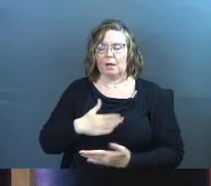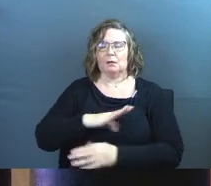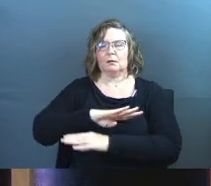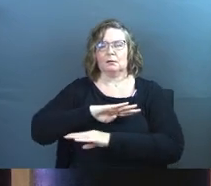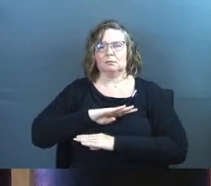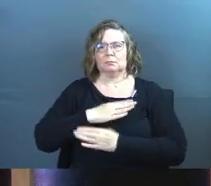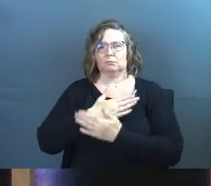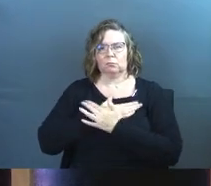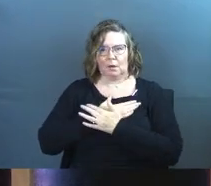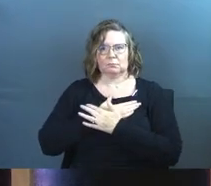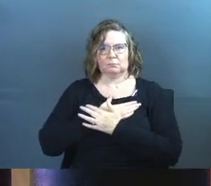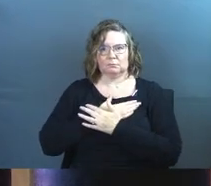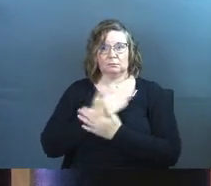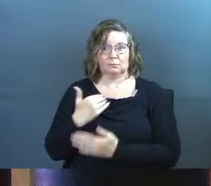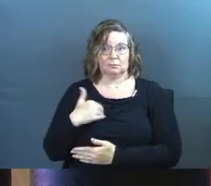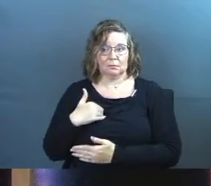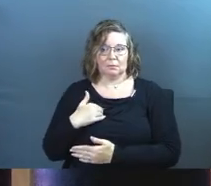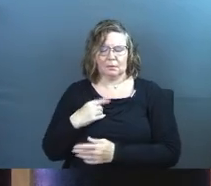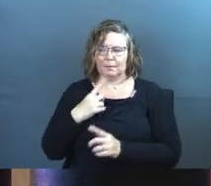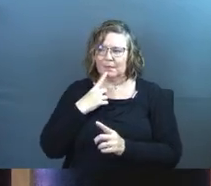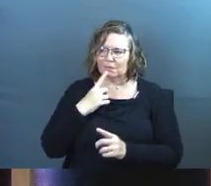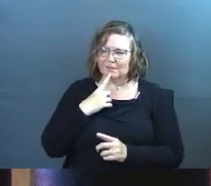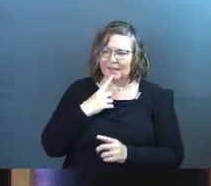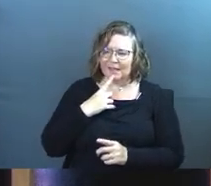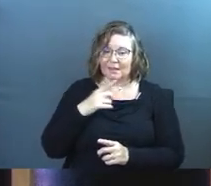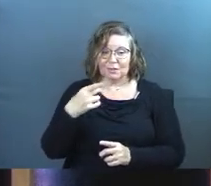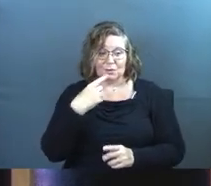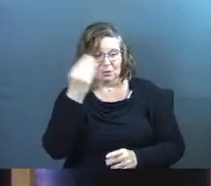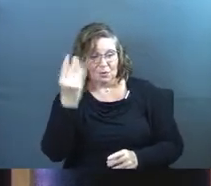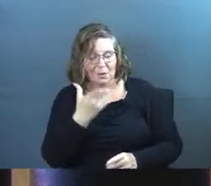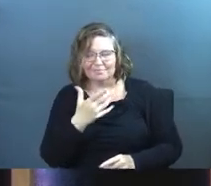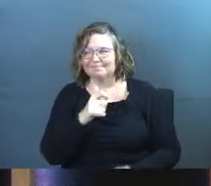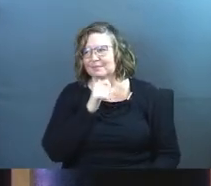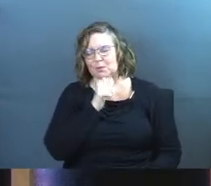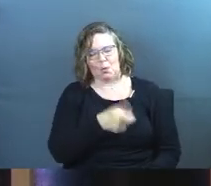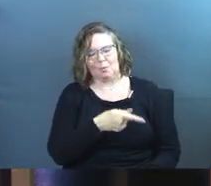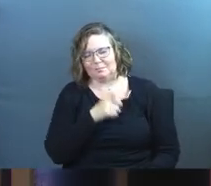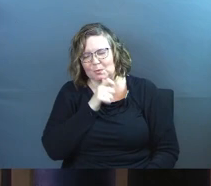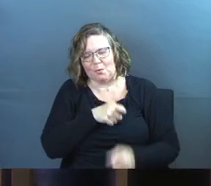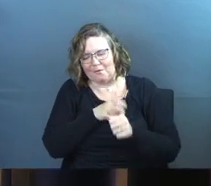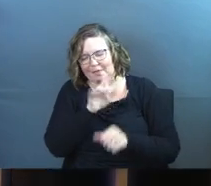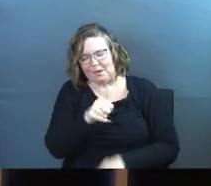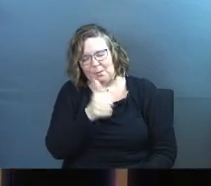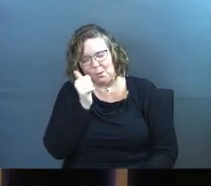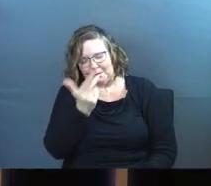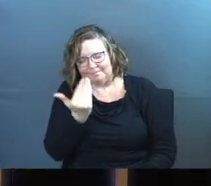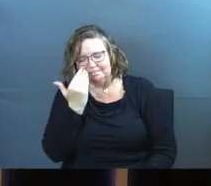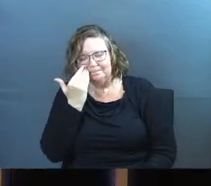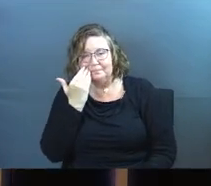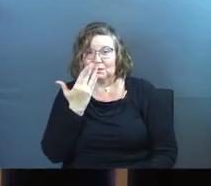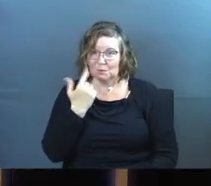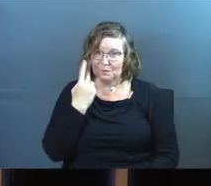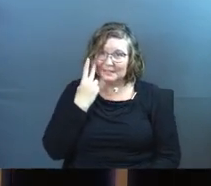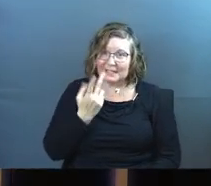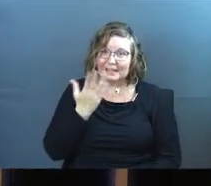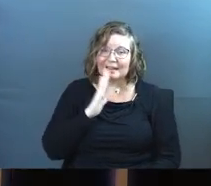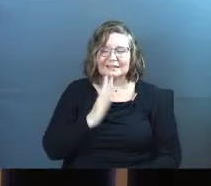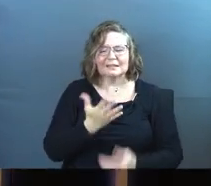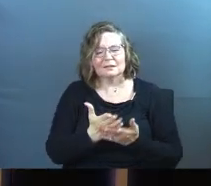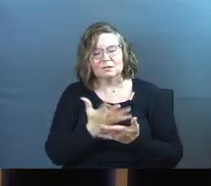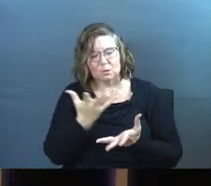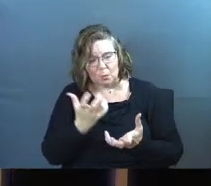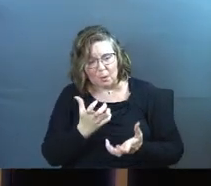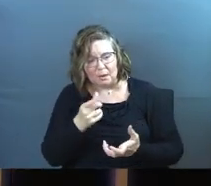souls. But you said, we will not walk in it. Do you see the obstinance there right at the end? God's pleading with us and says,